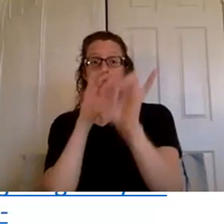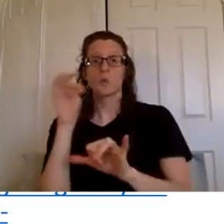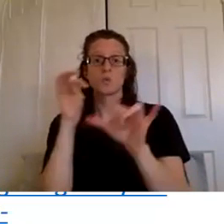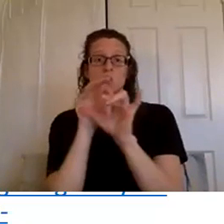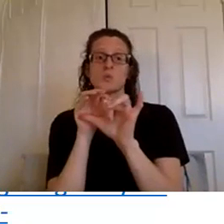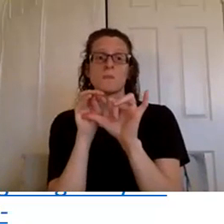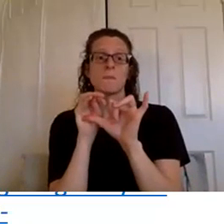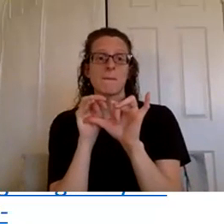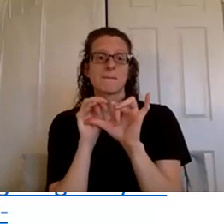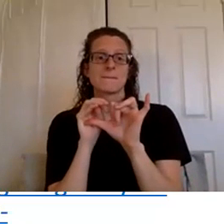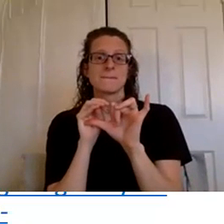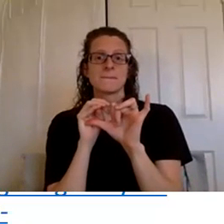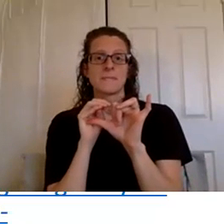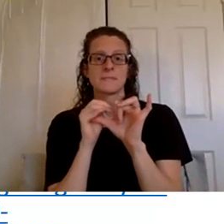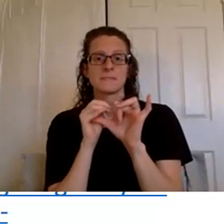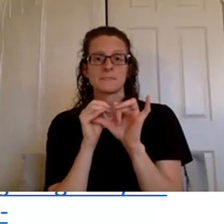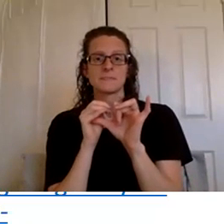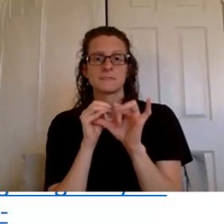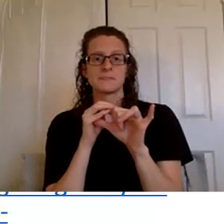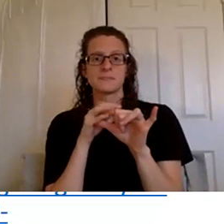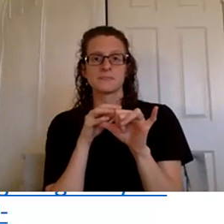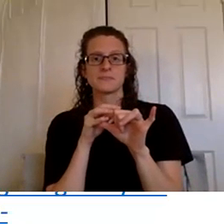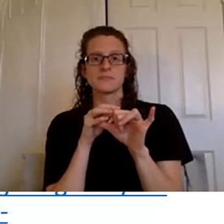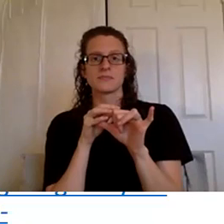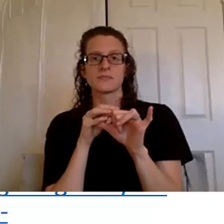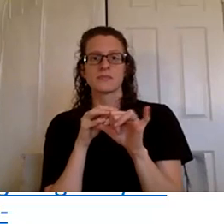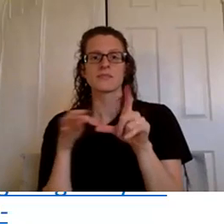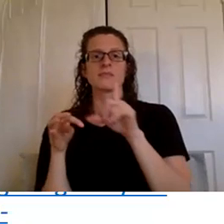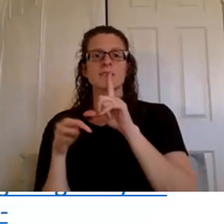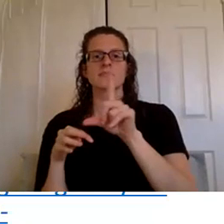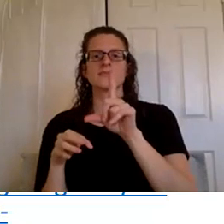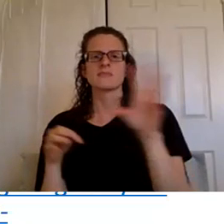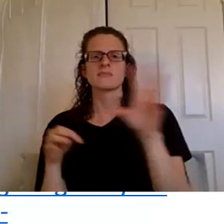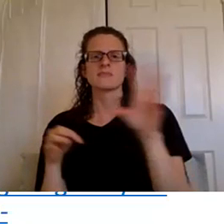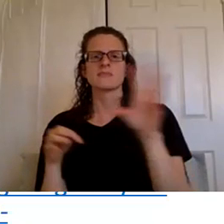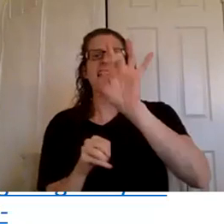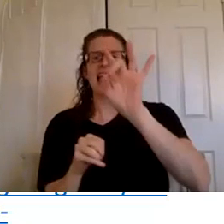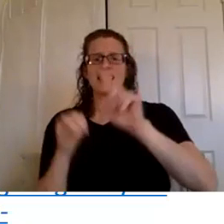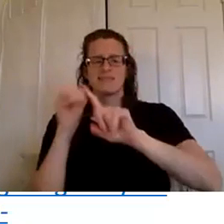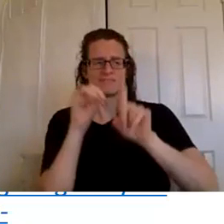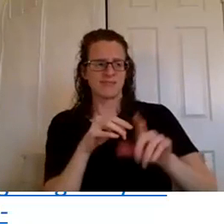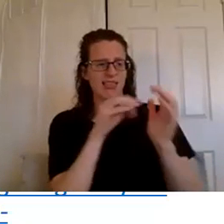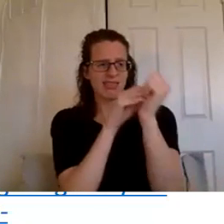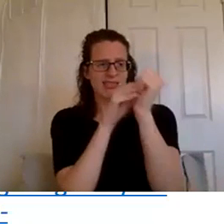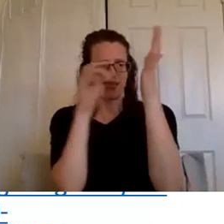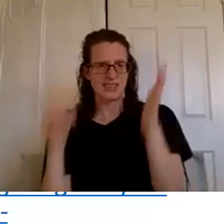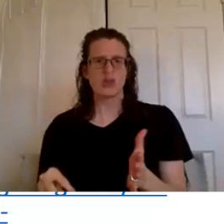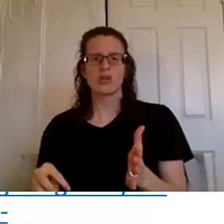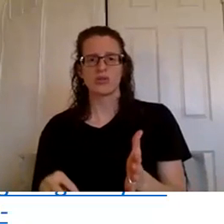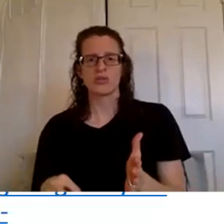youtube video um or channel of eight um it's eight leaders who have um